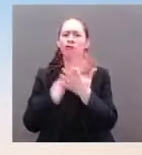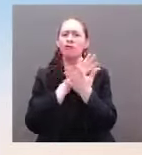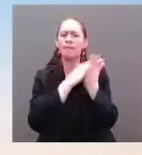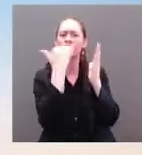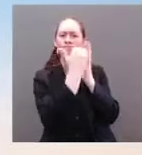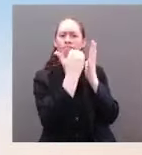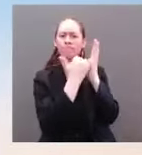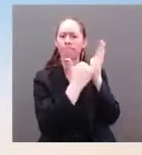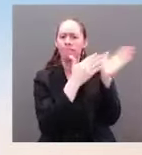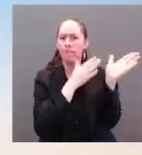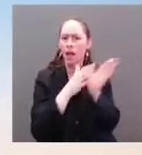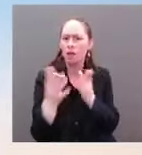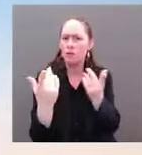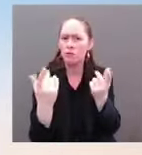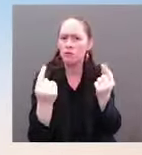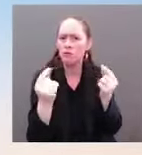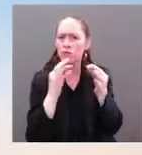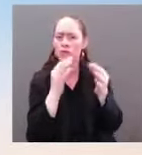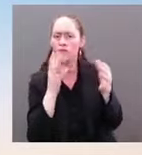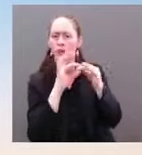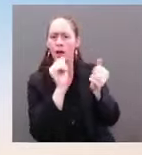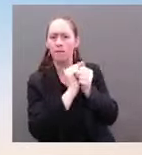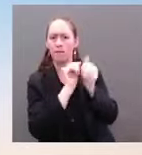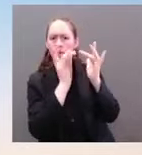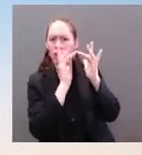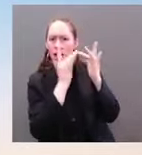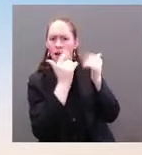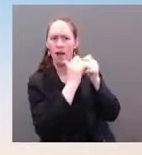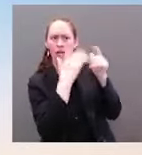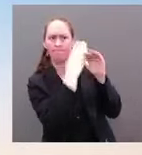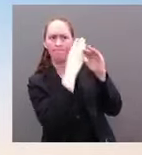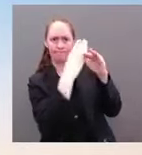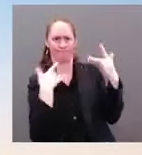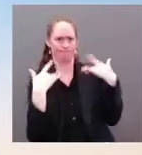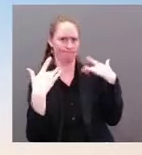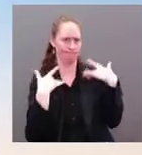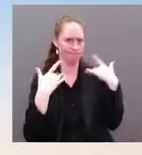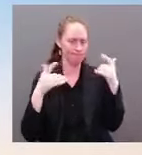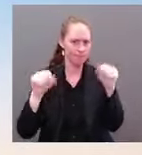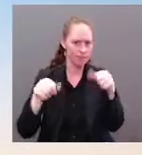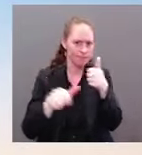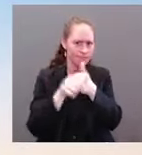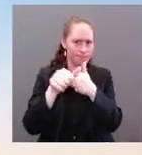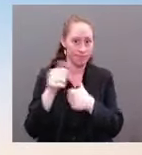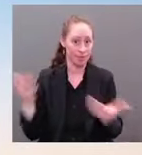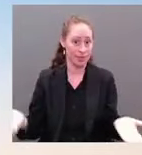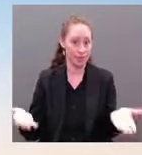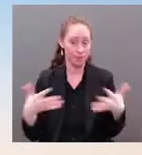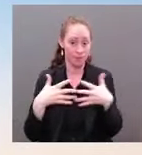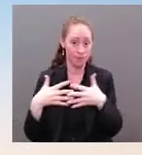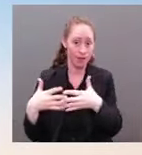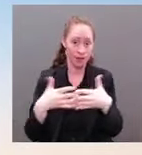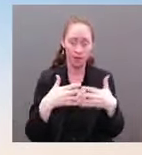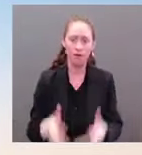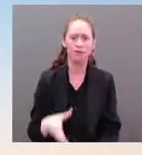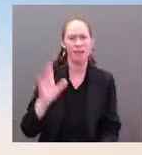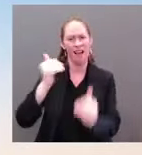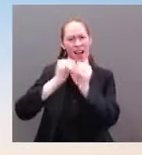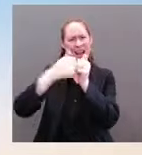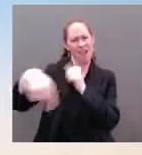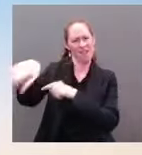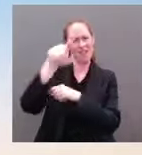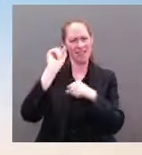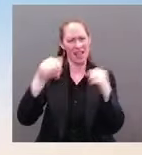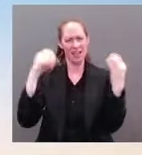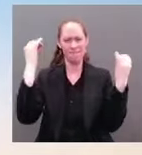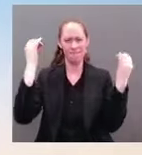to take immediate action to shore up their defenses against potential cyber attacks. We've previously warned